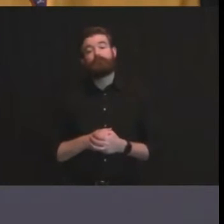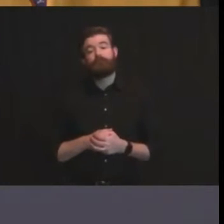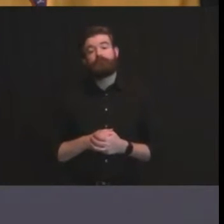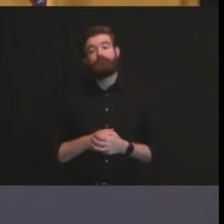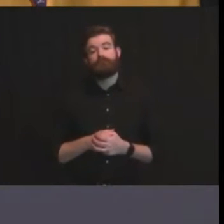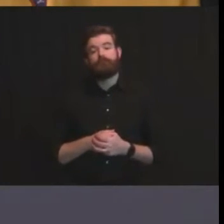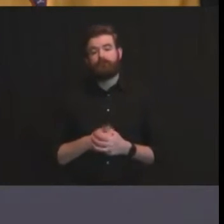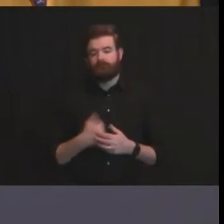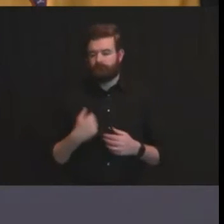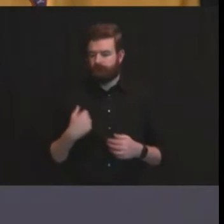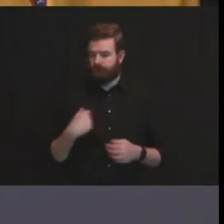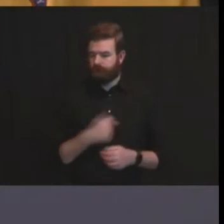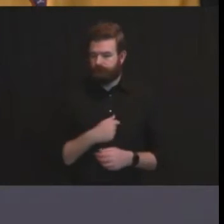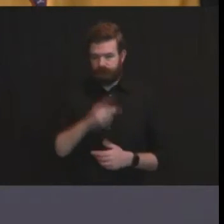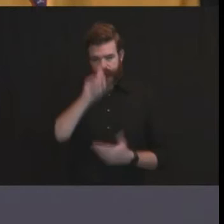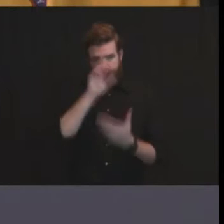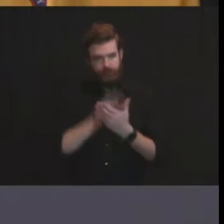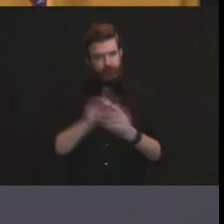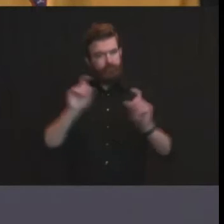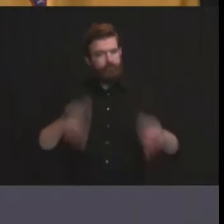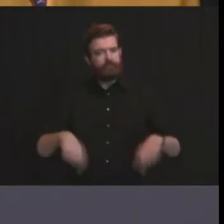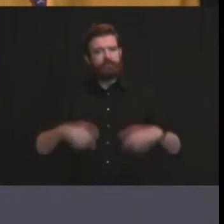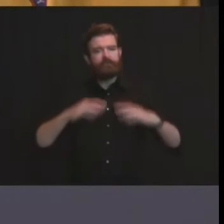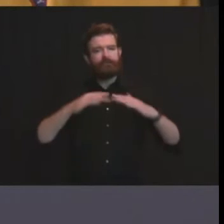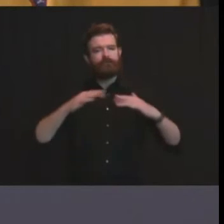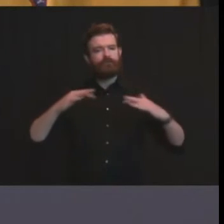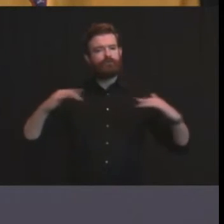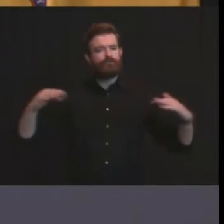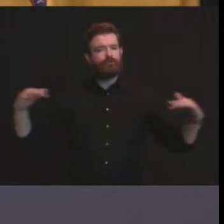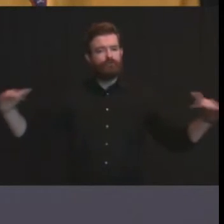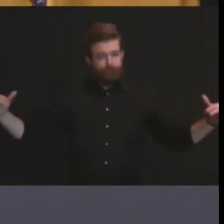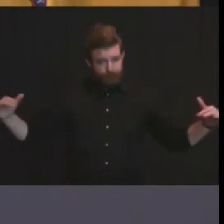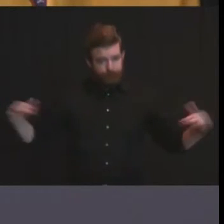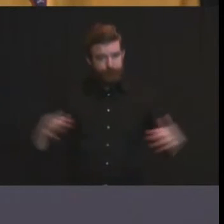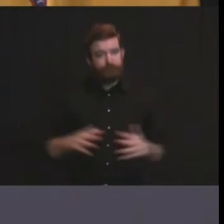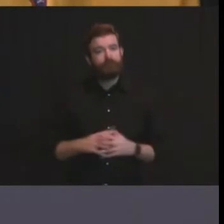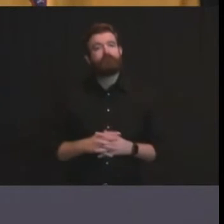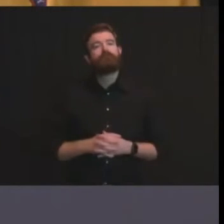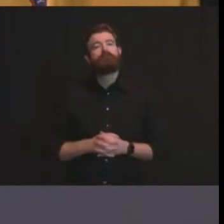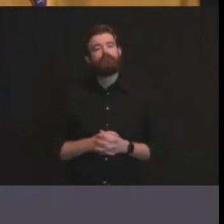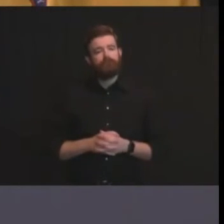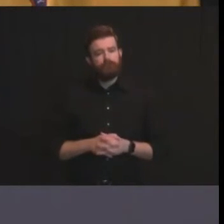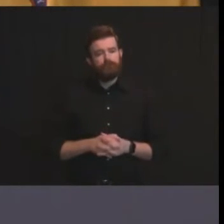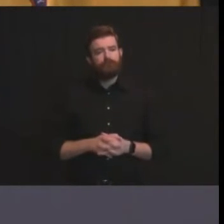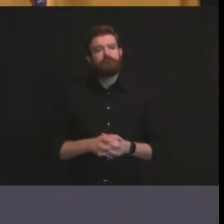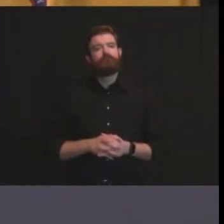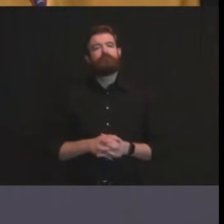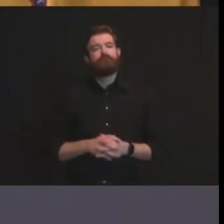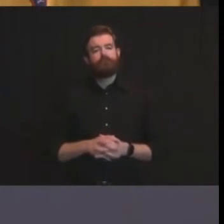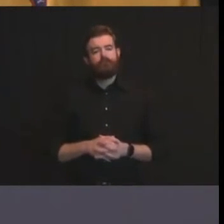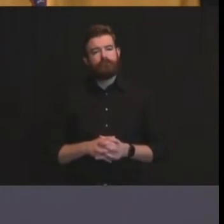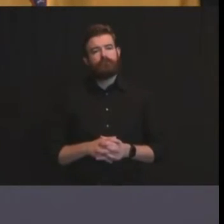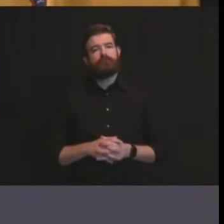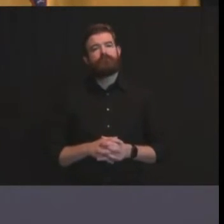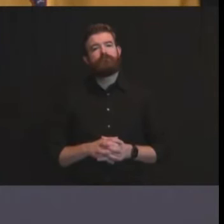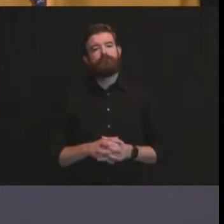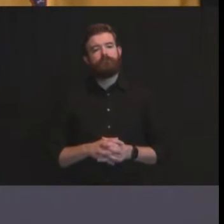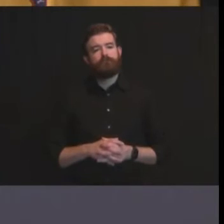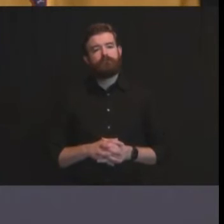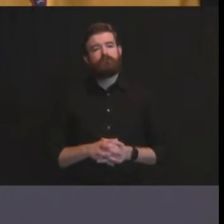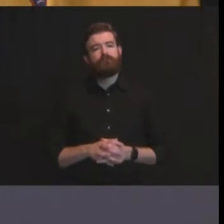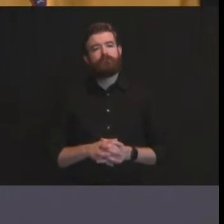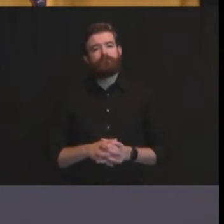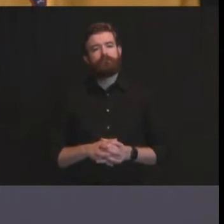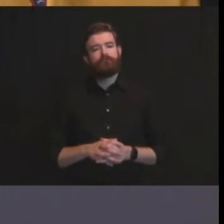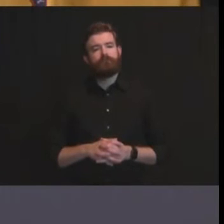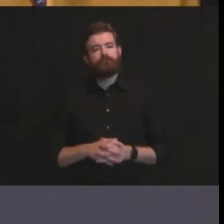the the question and the point i will say this that i was gratified to see siley avalenda appointed as the executive i guess executive